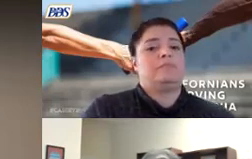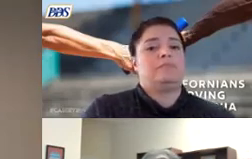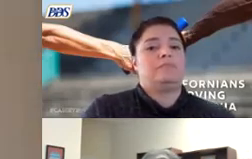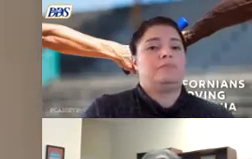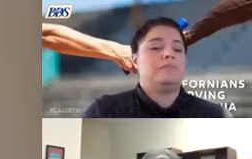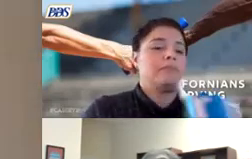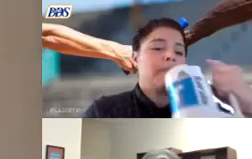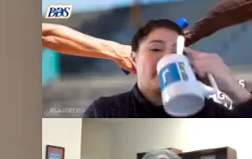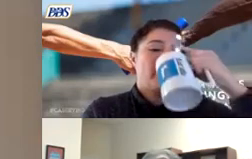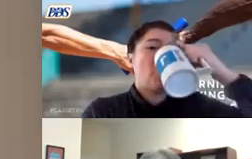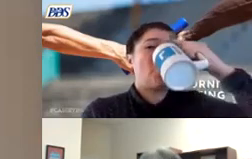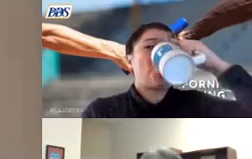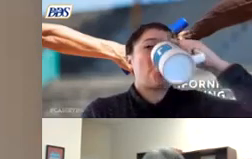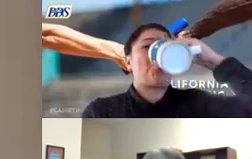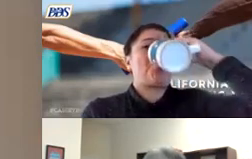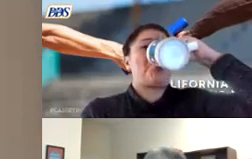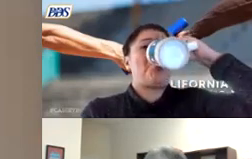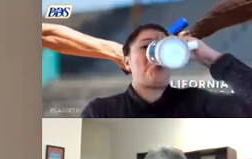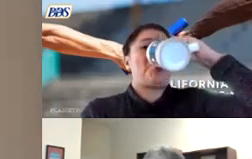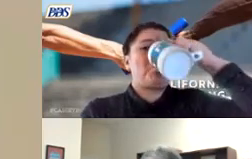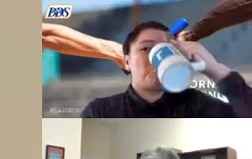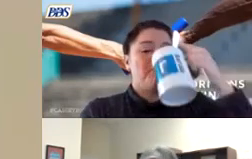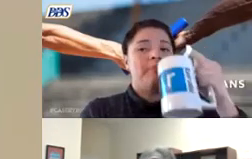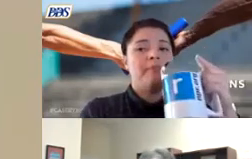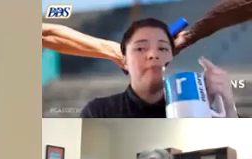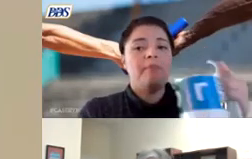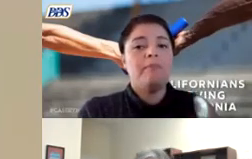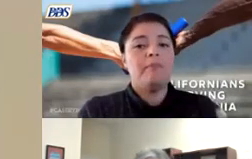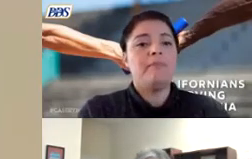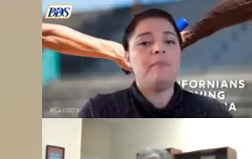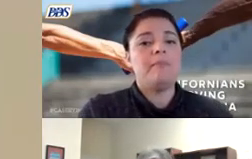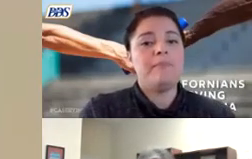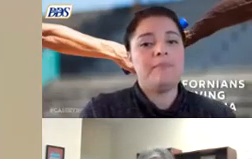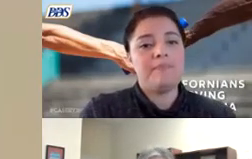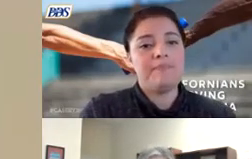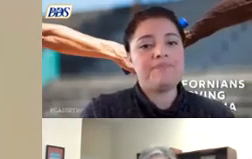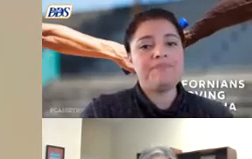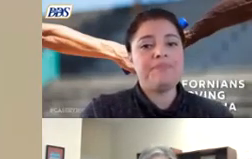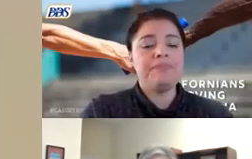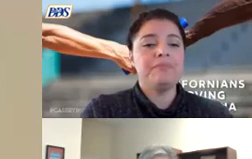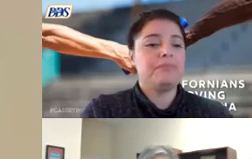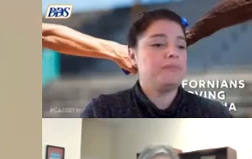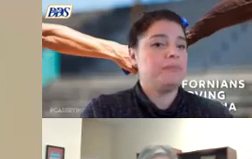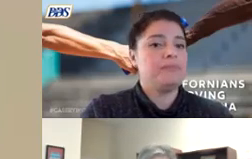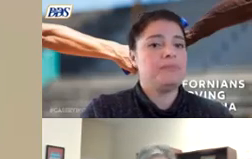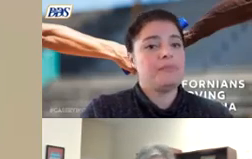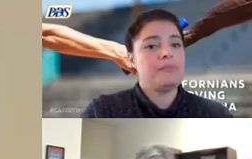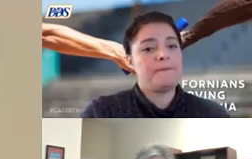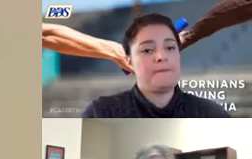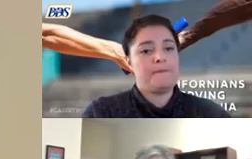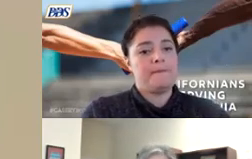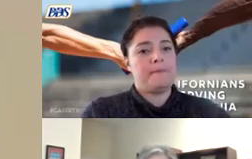them a little bit more independent across environments we've recently moved to sacramento it